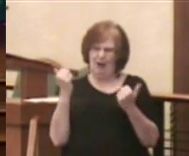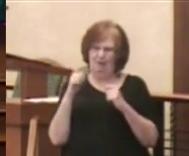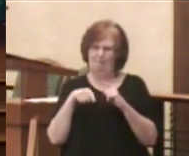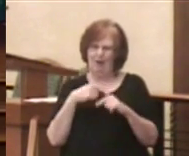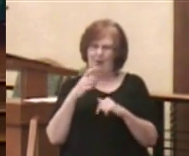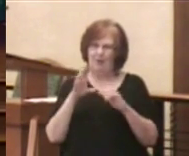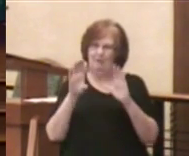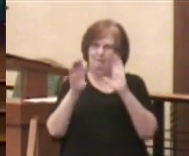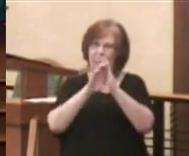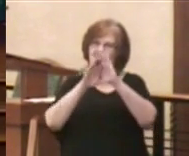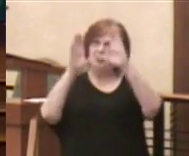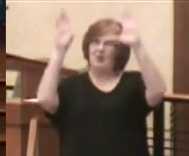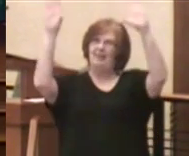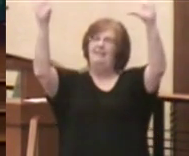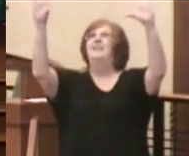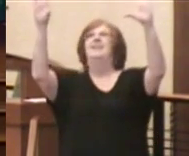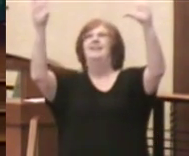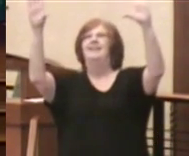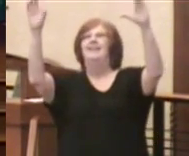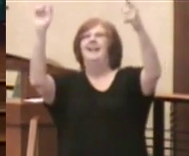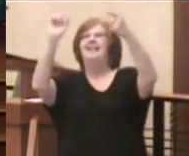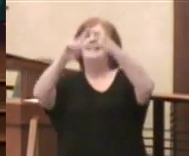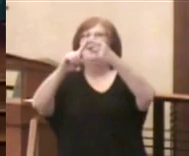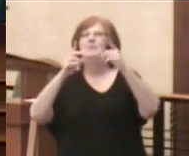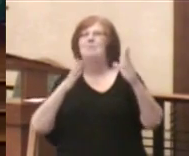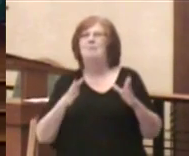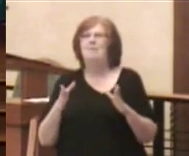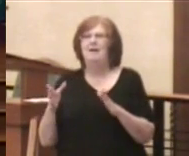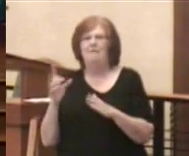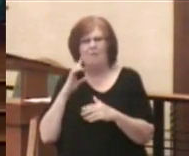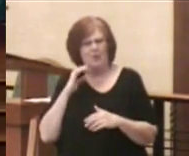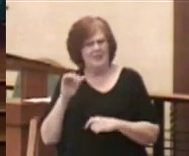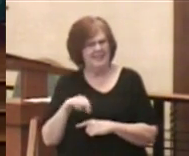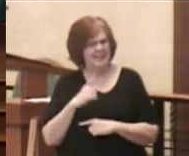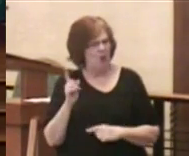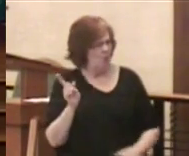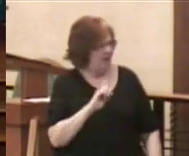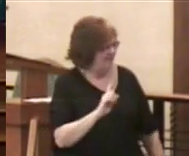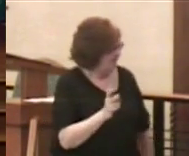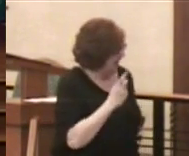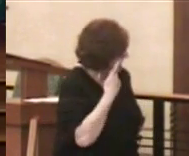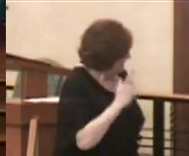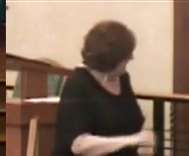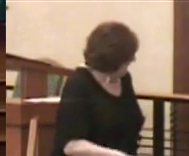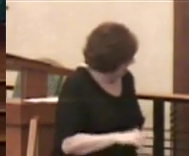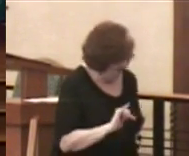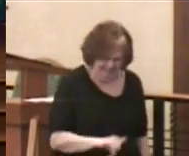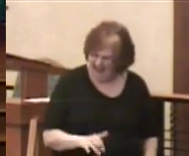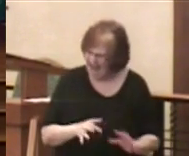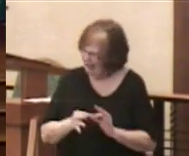until I was preparing the sermon for today, and I thought, where have I seen that verse?